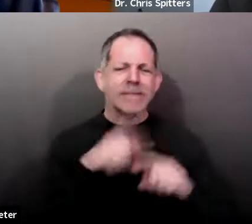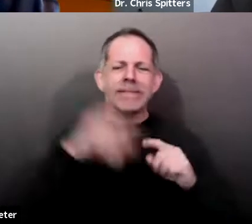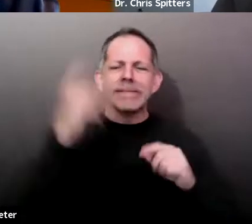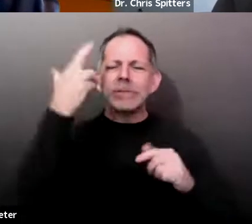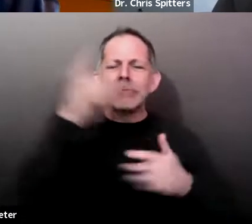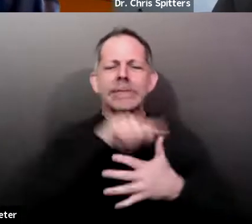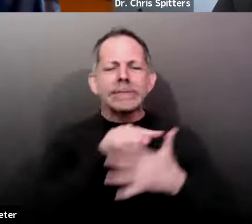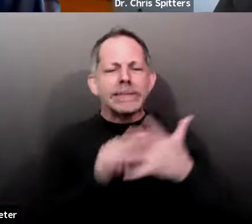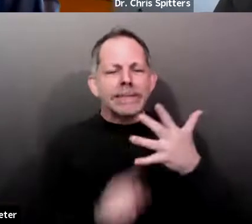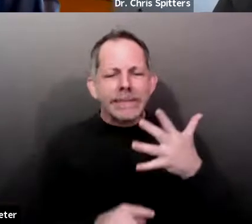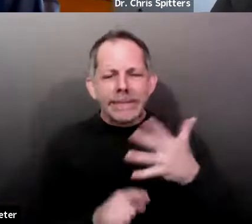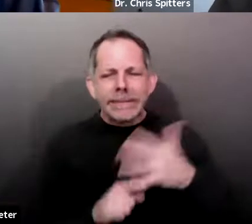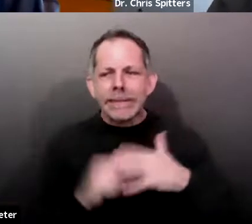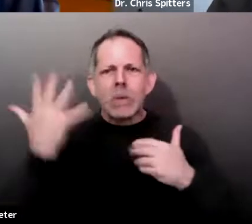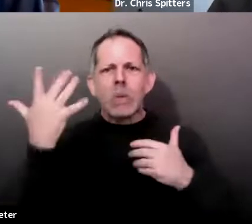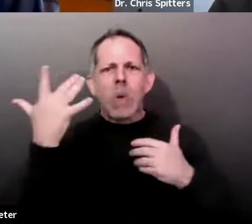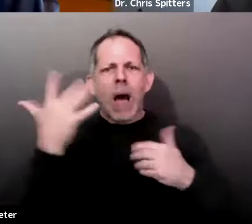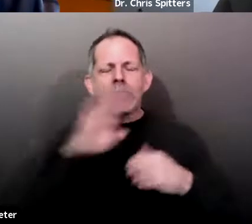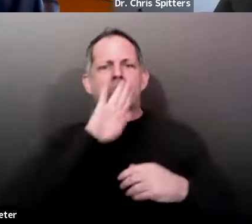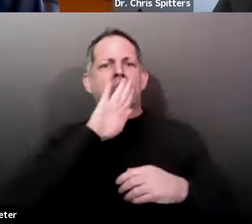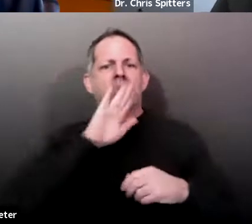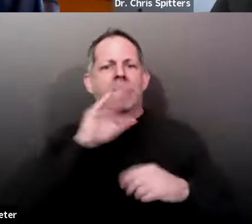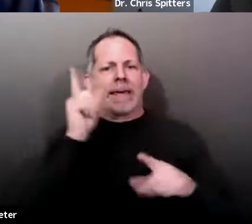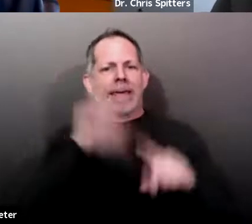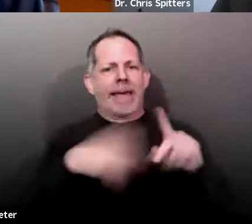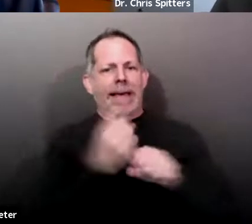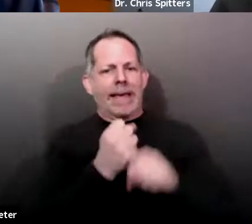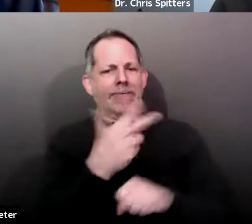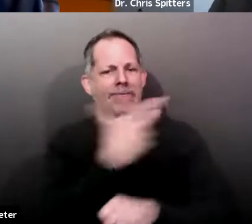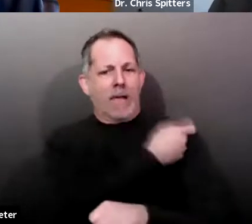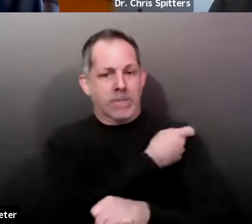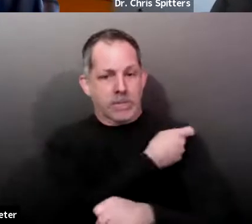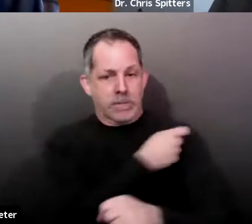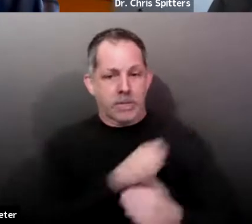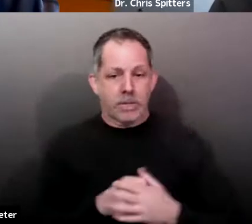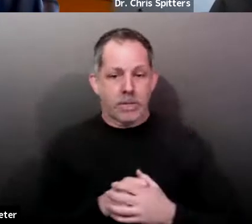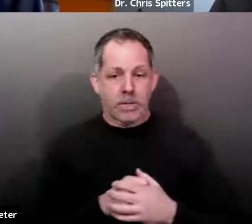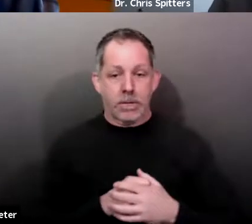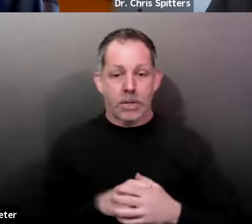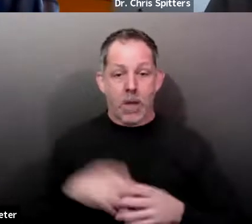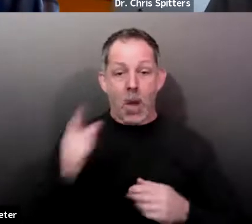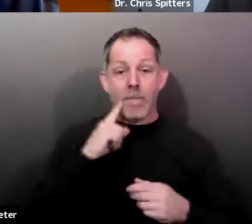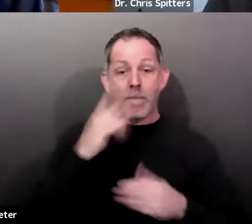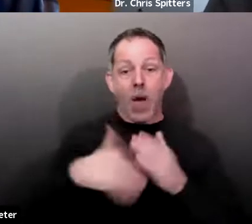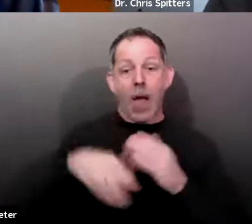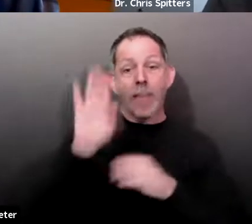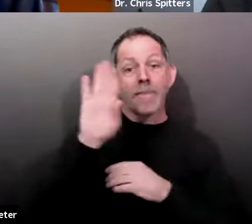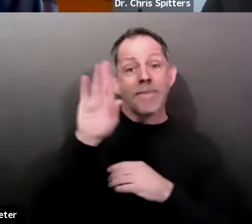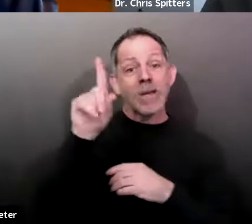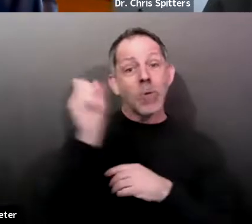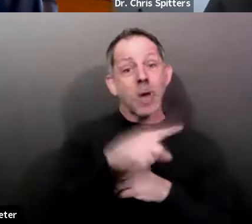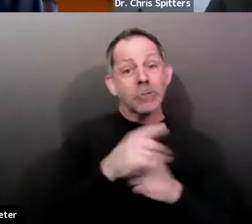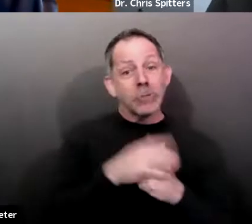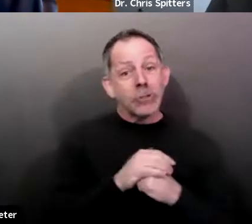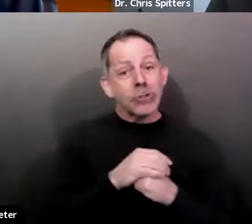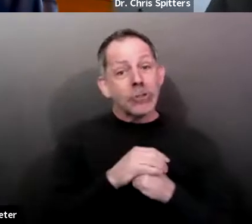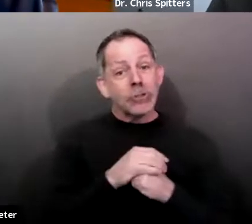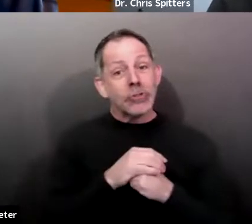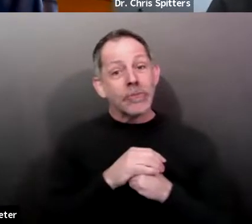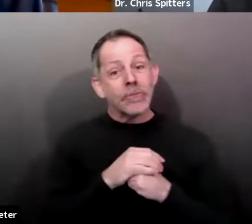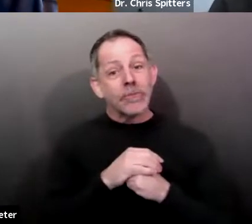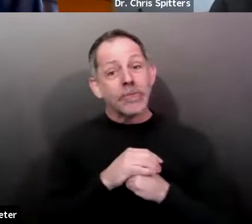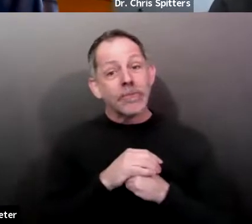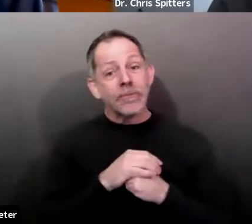that, you know, includes the, the part B of that question was about, you know, people's, uh, interest and willingness to get